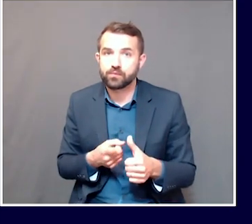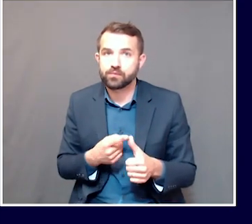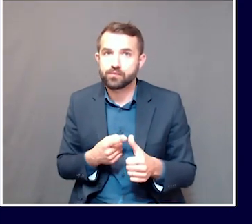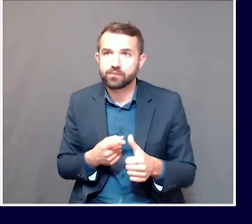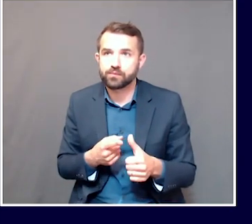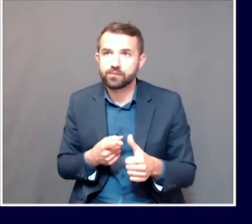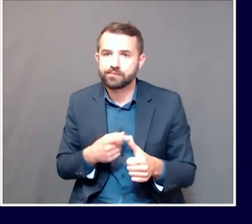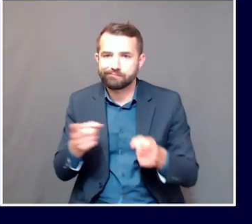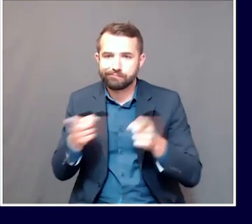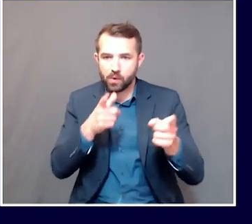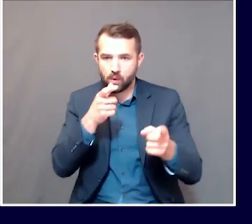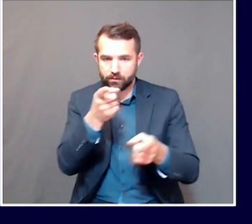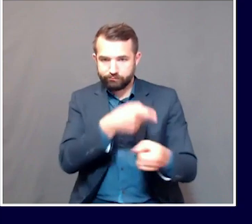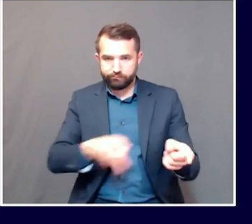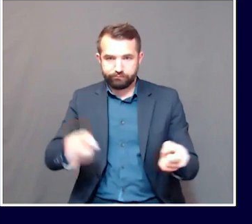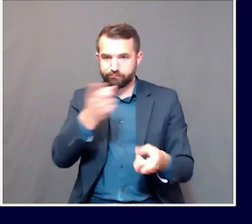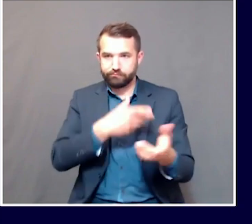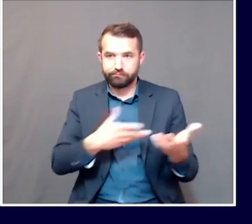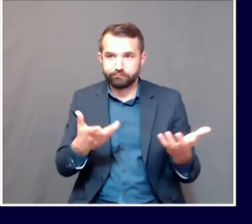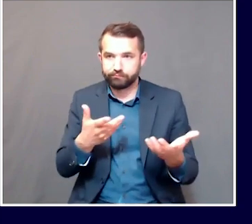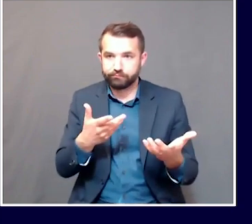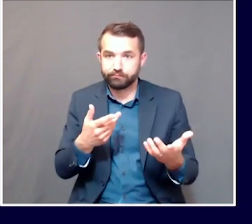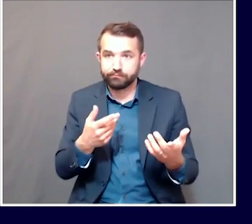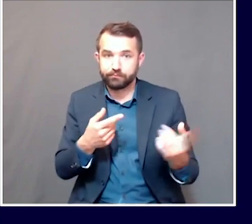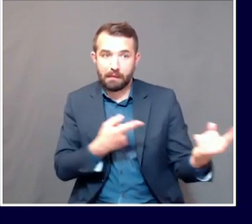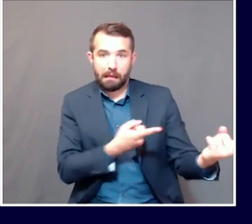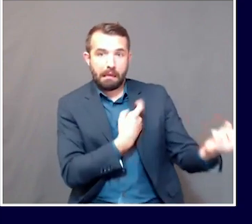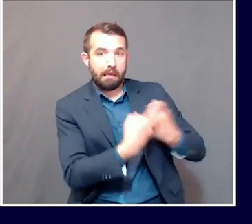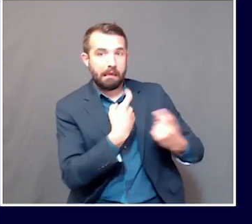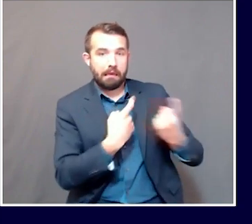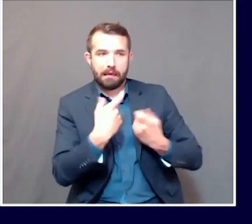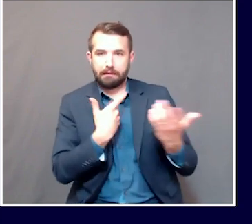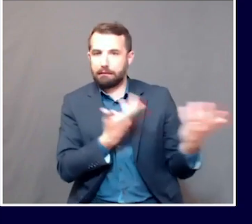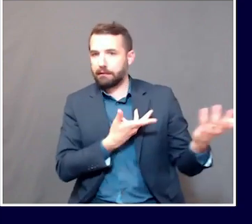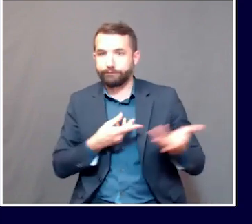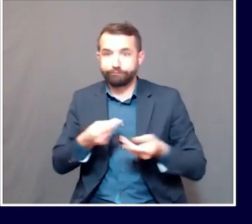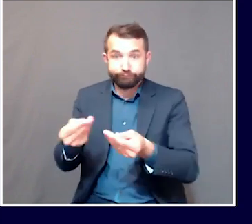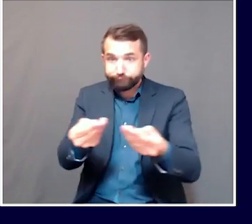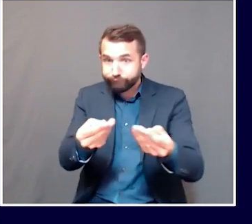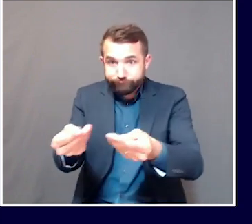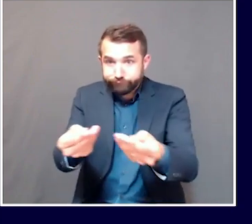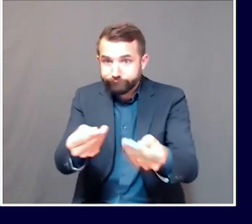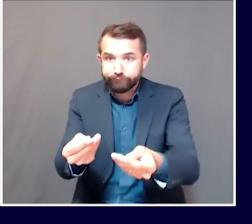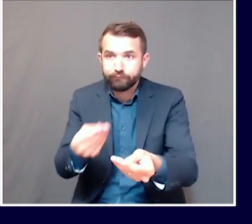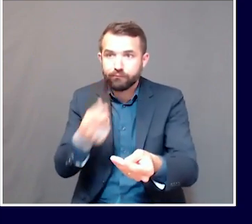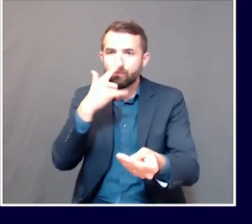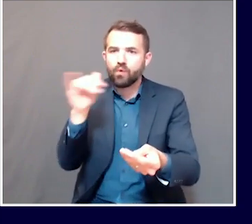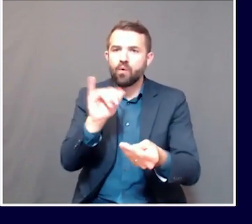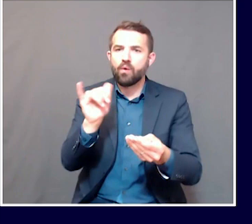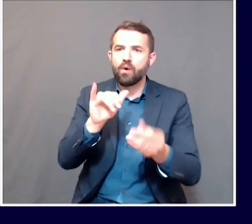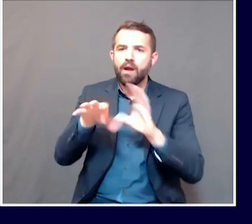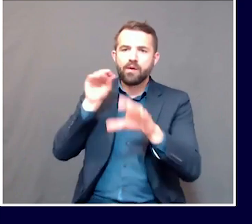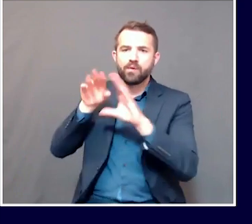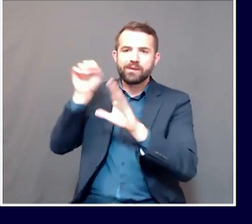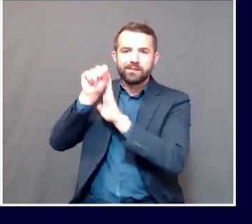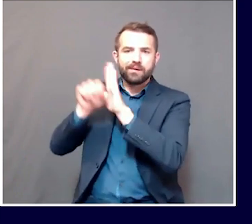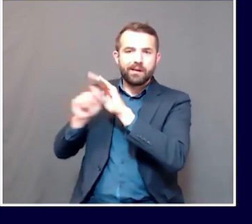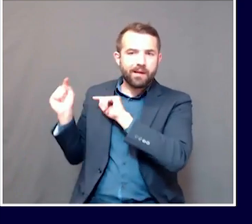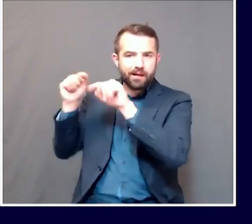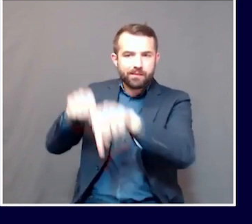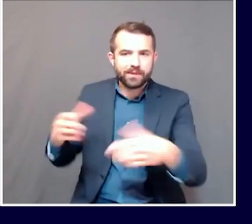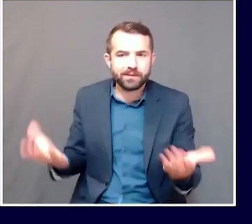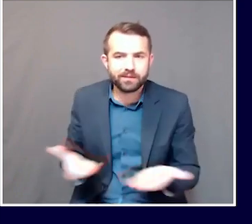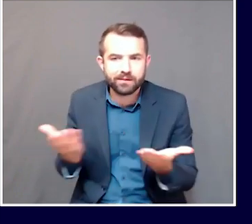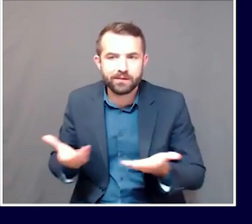how this testing for out-of-staters is going to work in practice. For instance, if a person gets a test, but it takes them more than